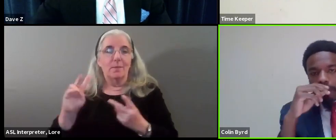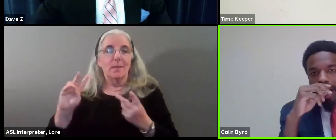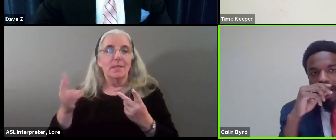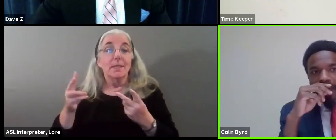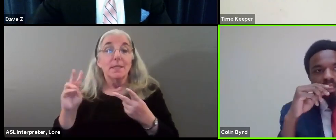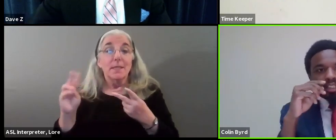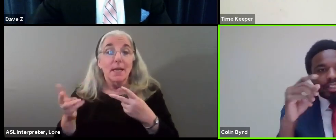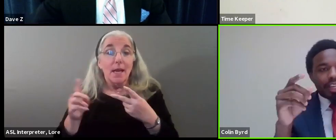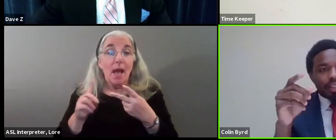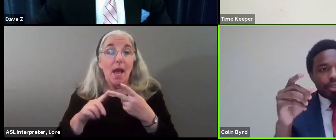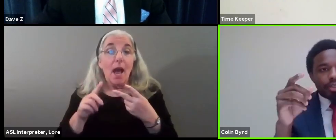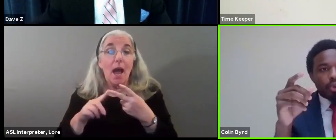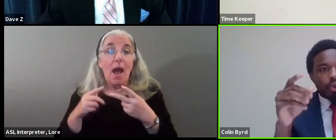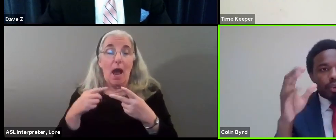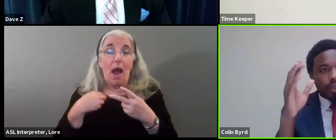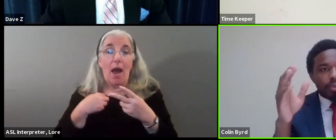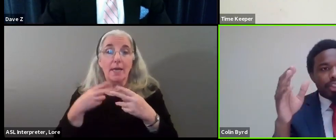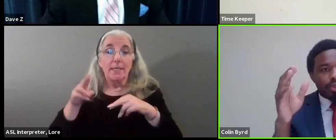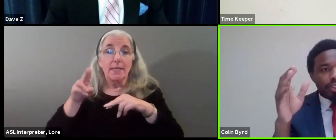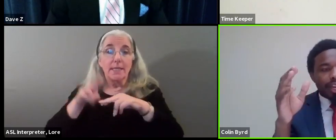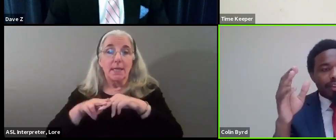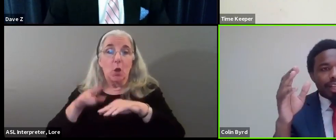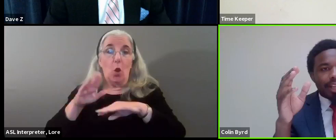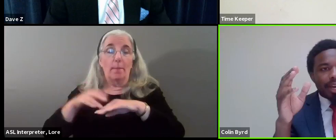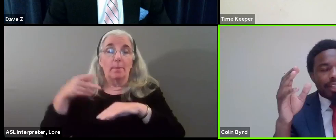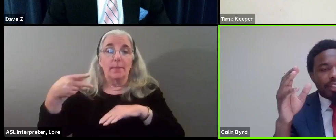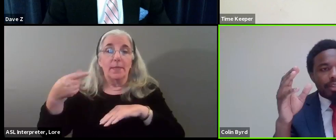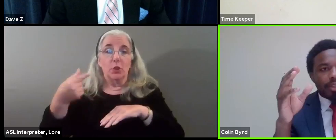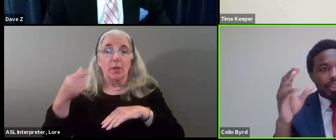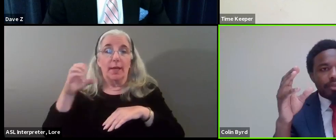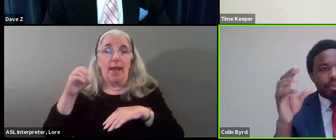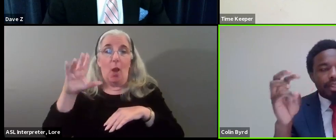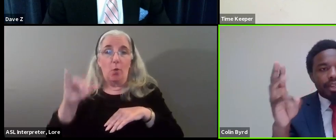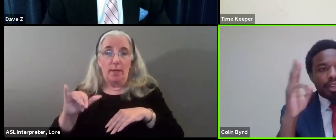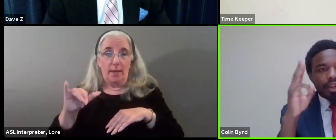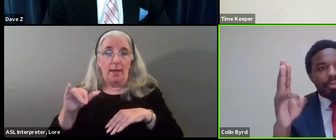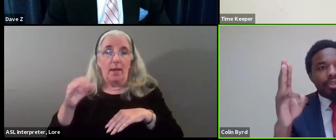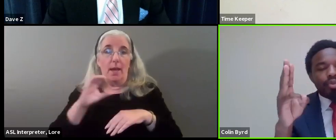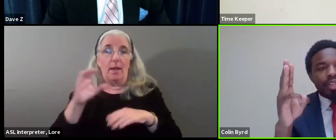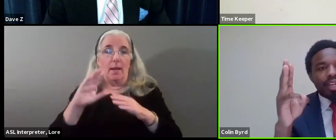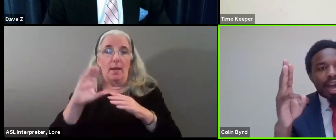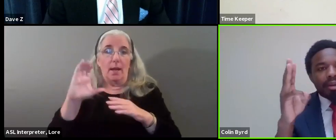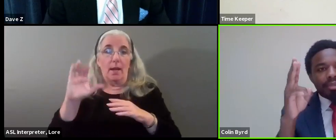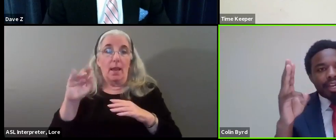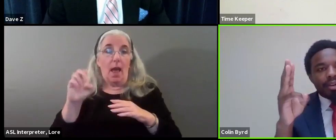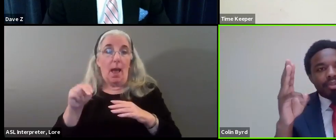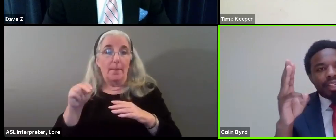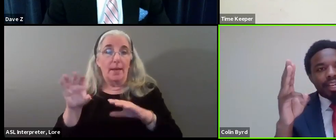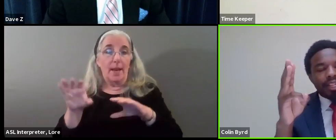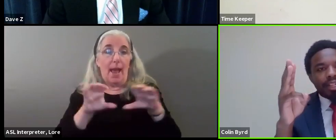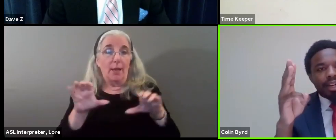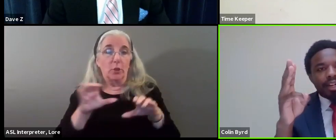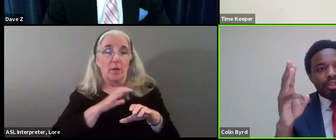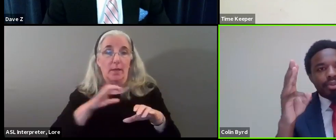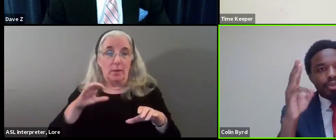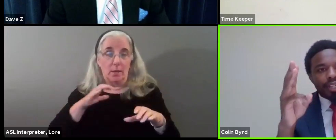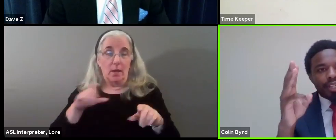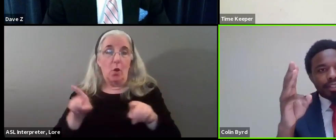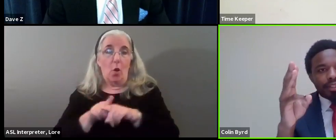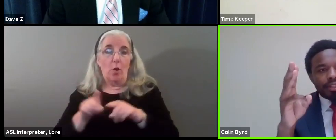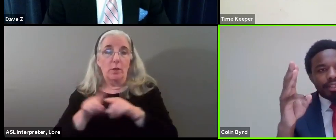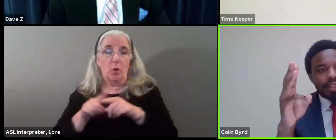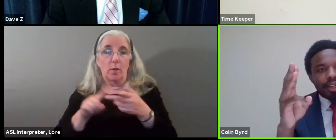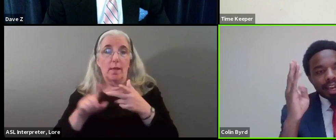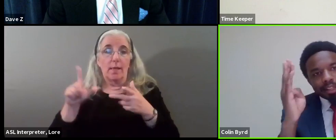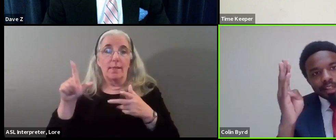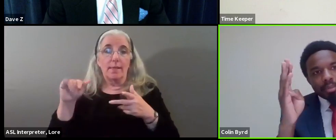I sit on the Prince George's County Climate Action Commission. Number three, I'm the council liaison to Green